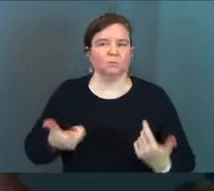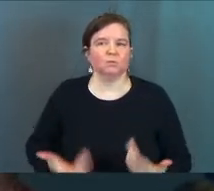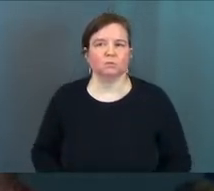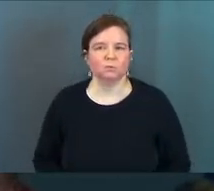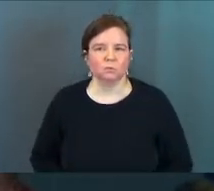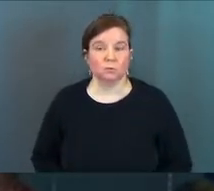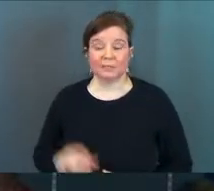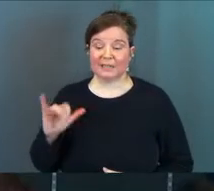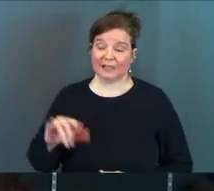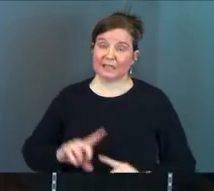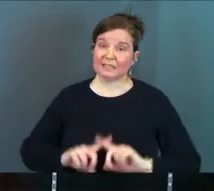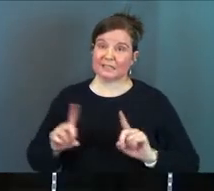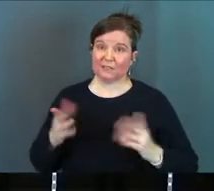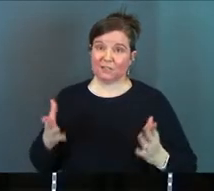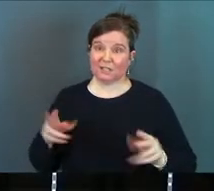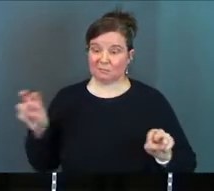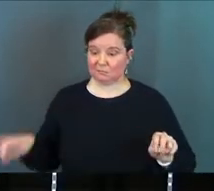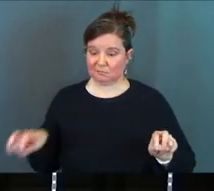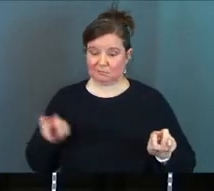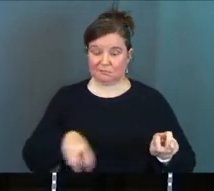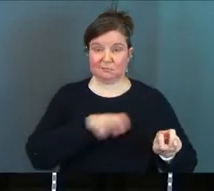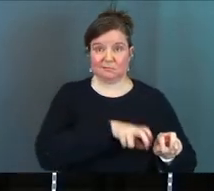Because that's the difference here.